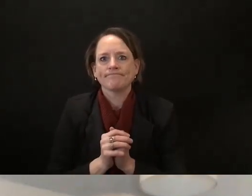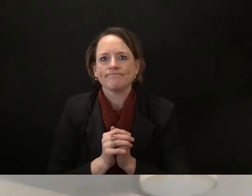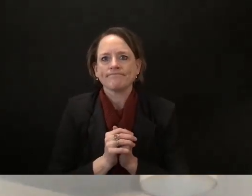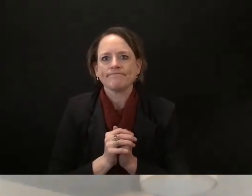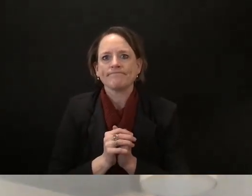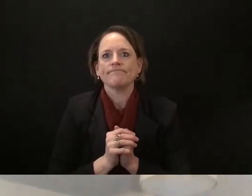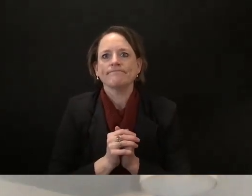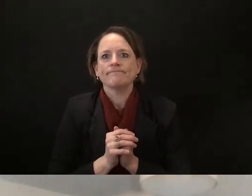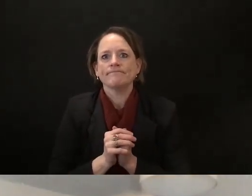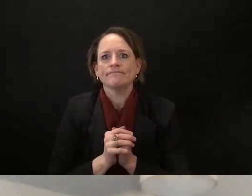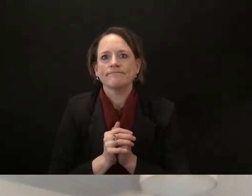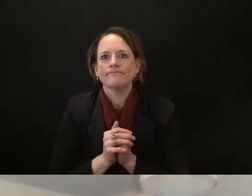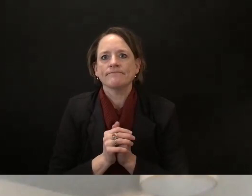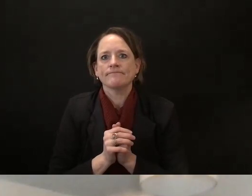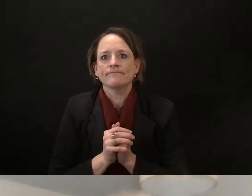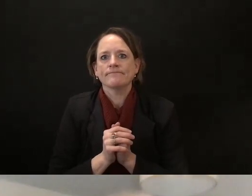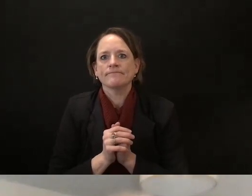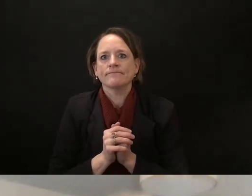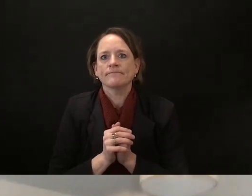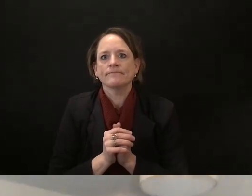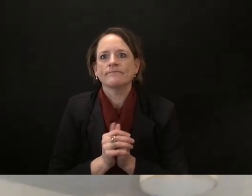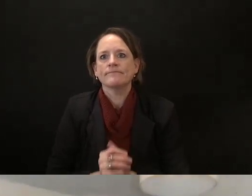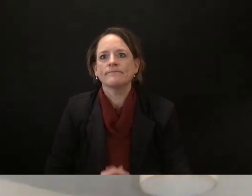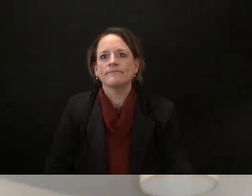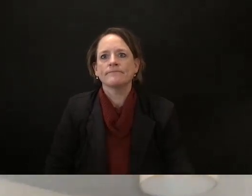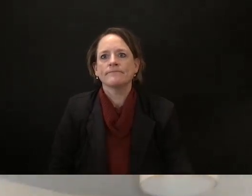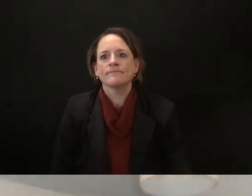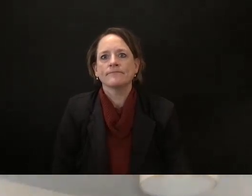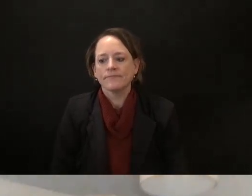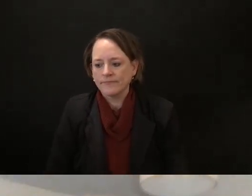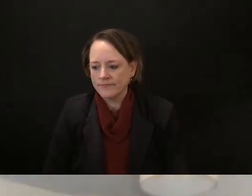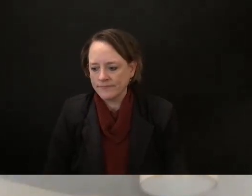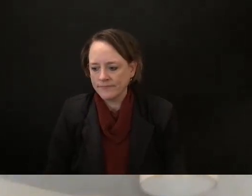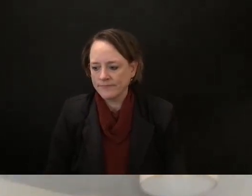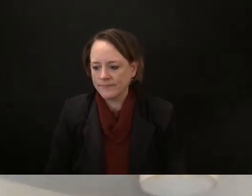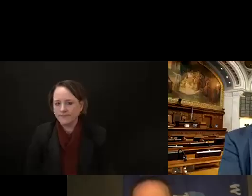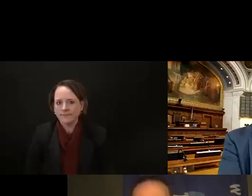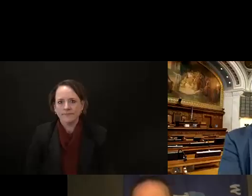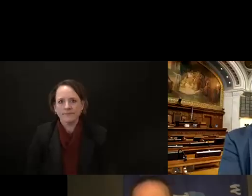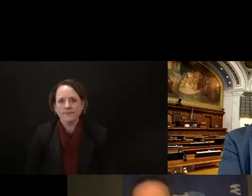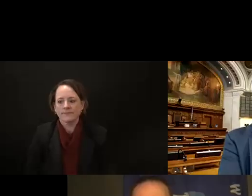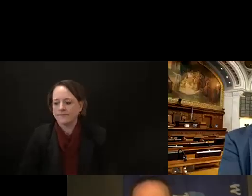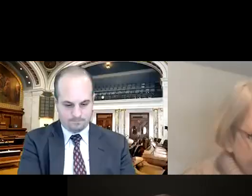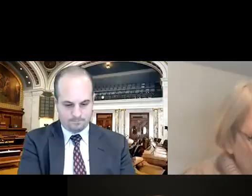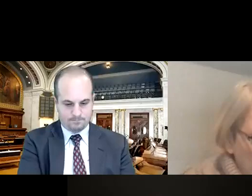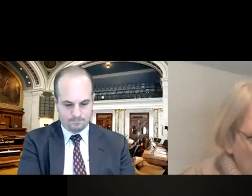on uh systemic racism and those affected by it um um thank you senator um